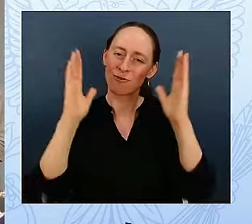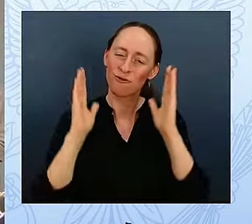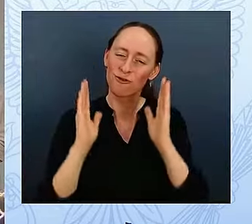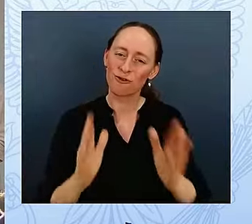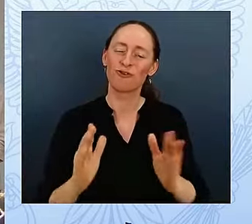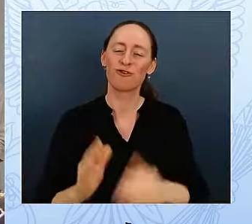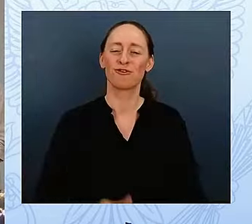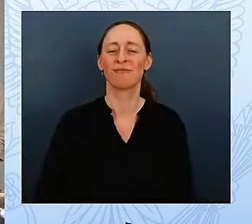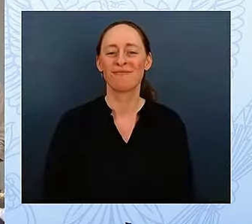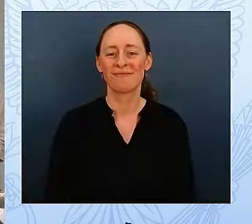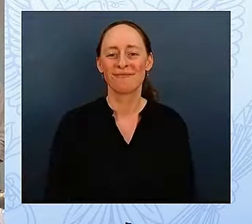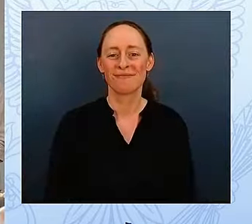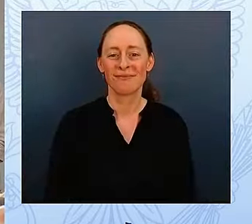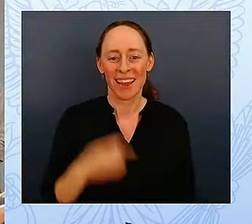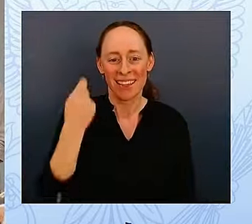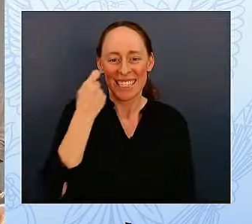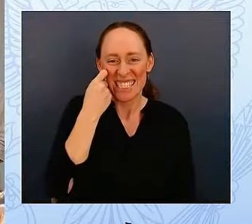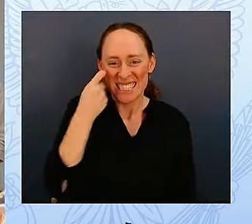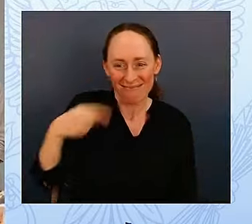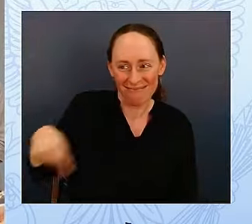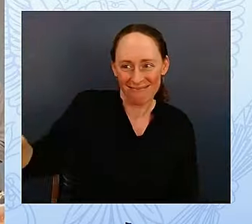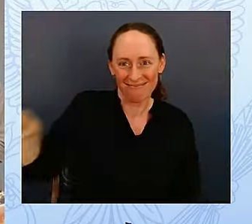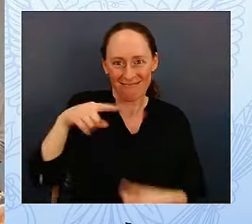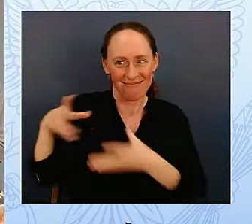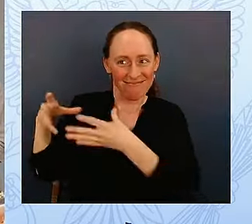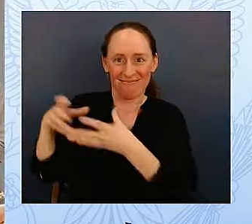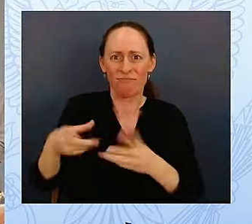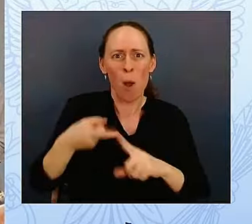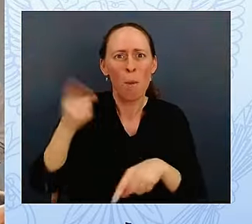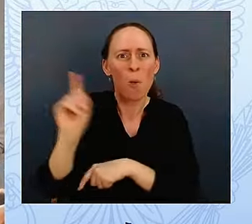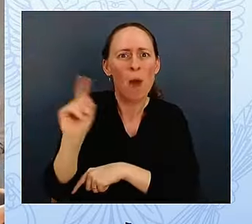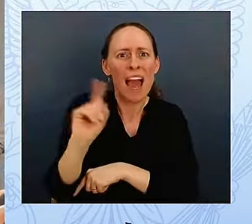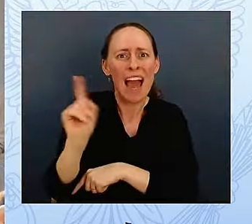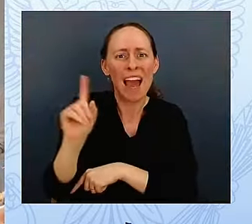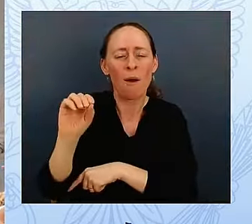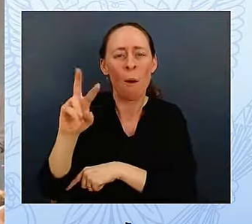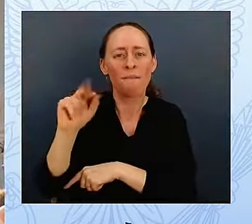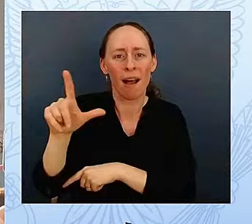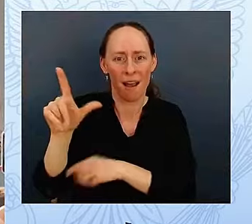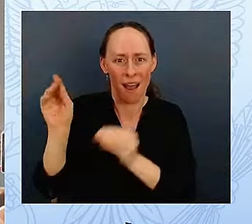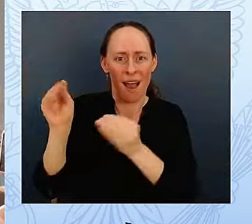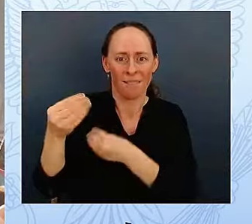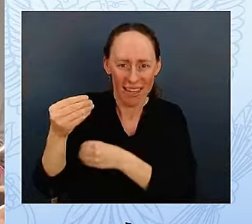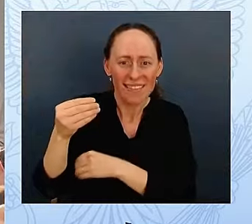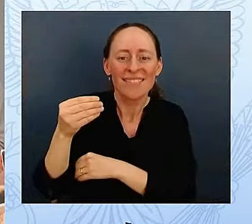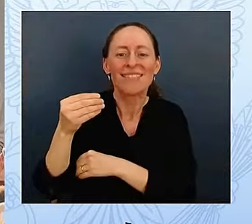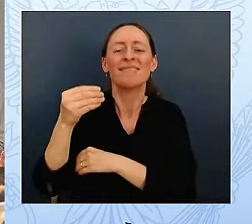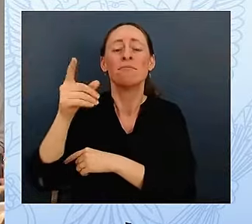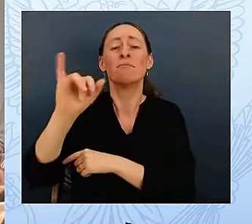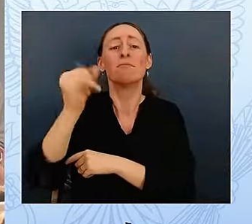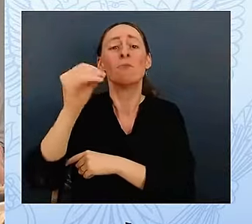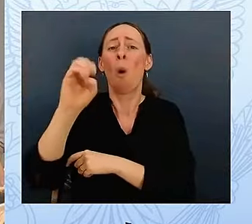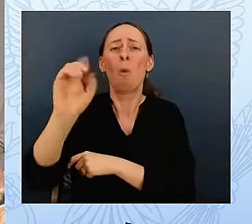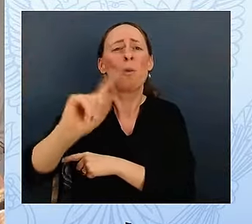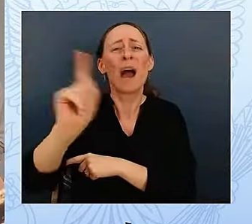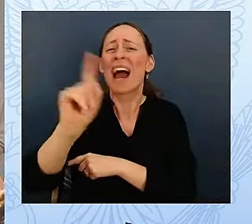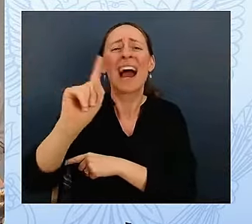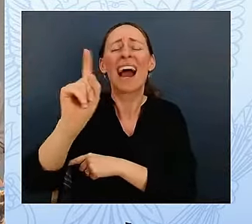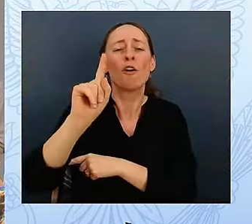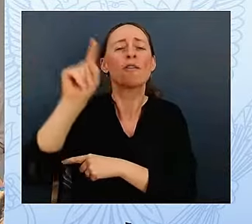even though Joe is away hosting leaders of Australia and India and Japan in Delaware,